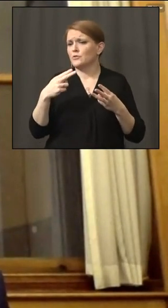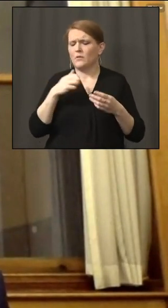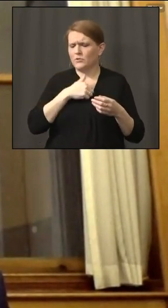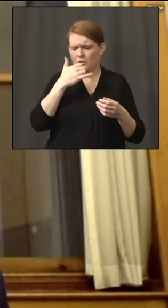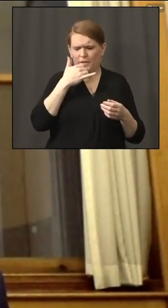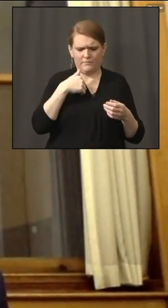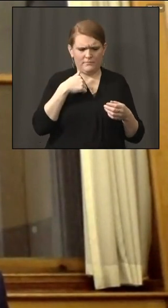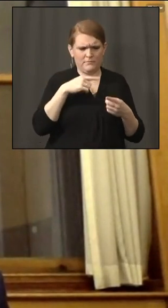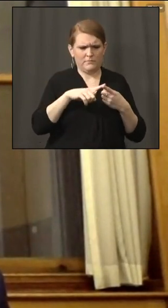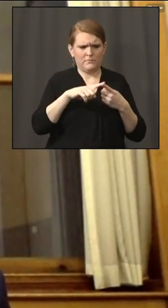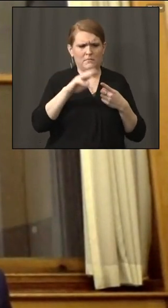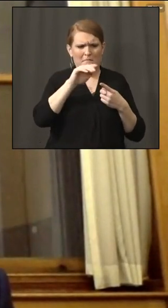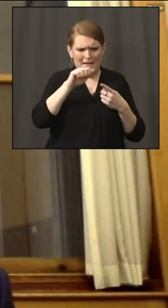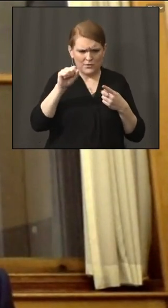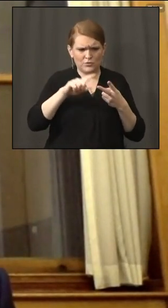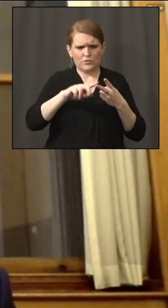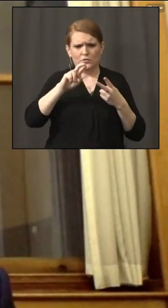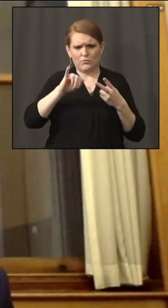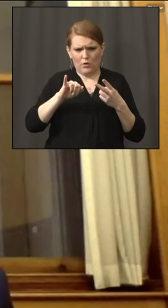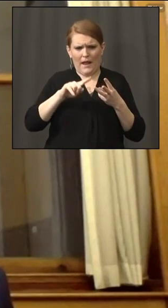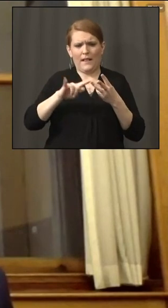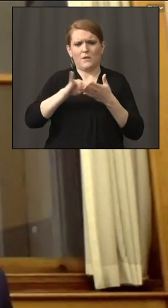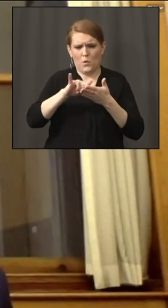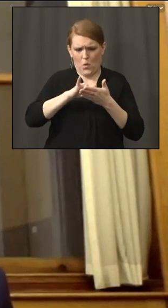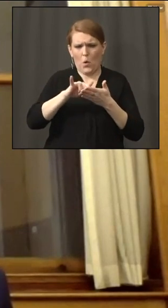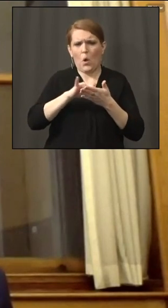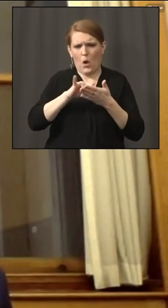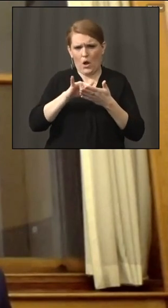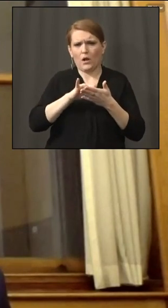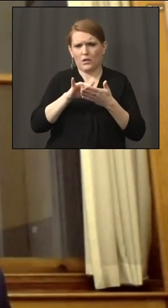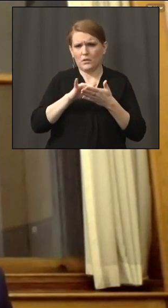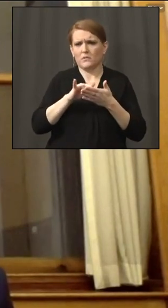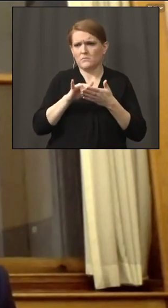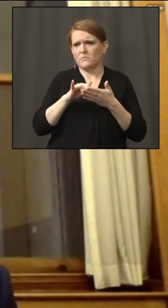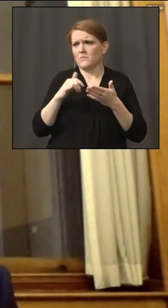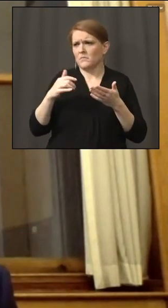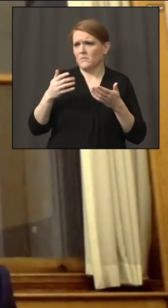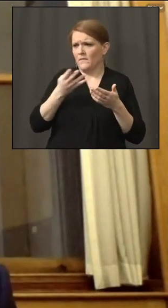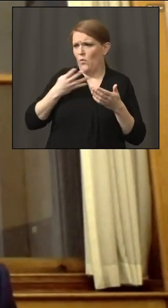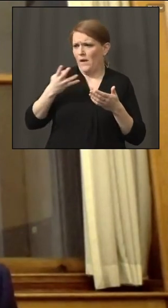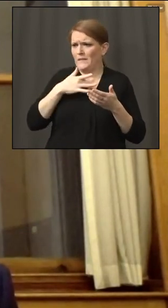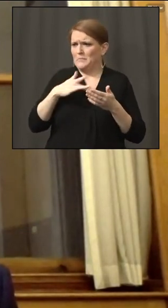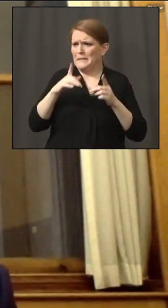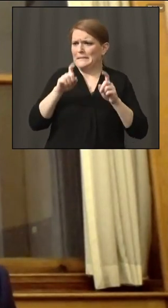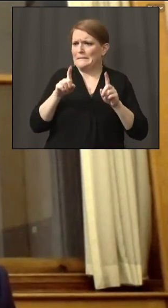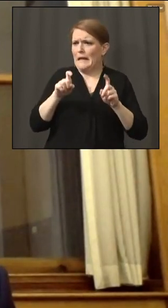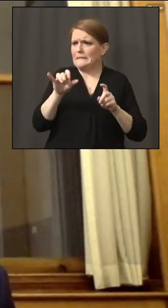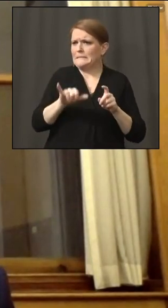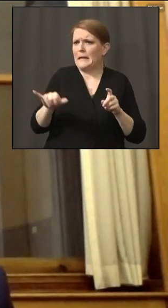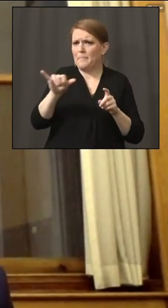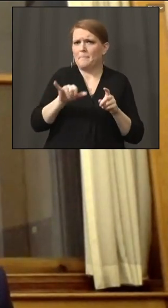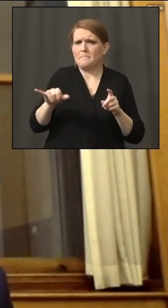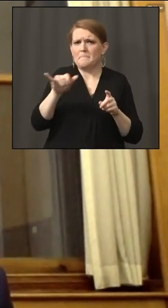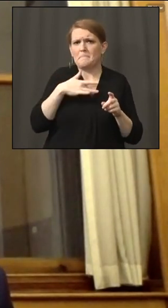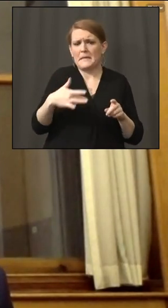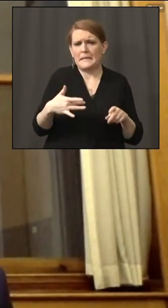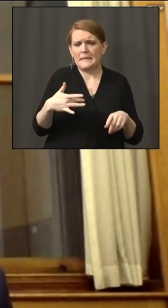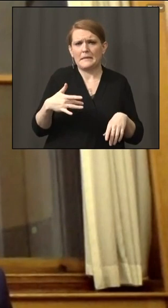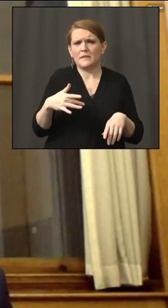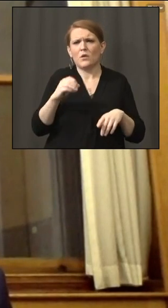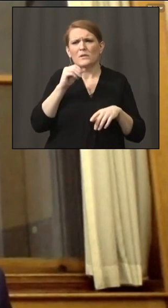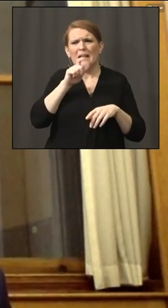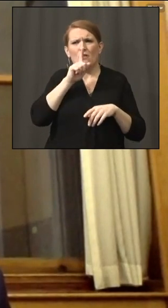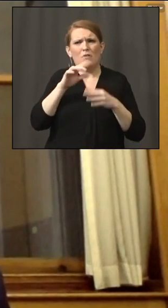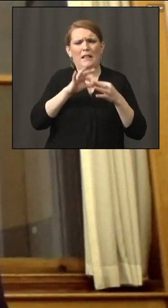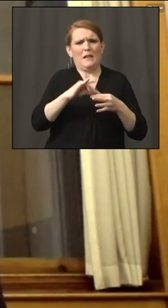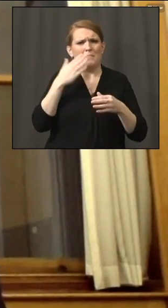Rhode Island, and New York. On any given day, we're kind of right around each other. So it's not a function of volume of testing. As the governor mentioned